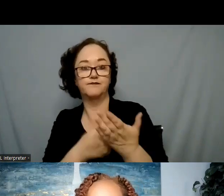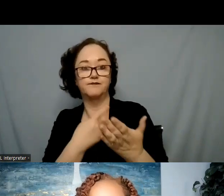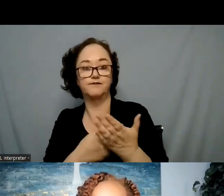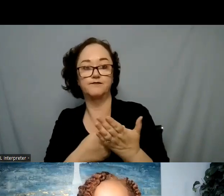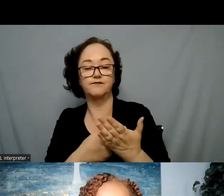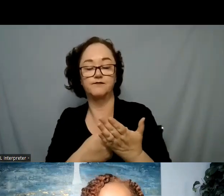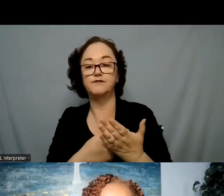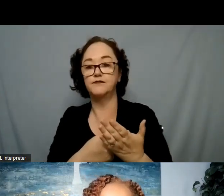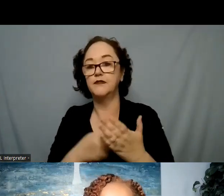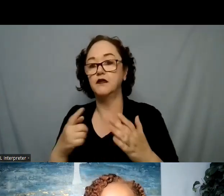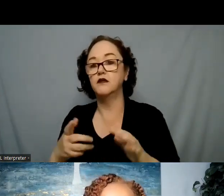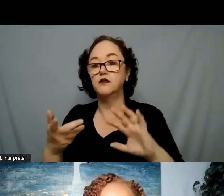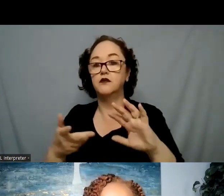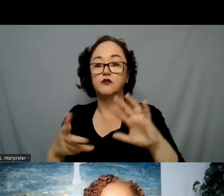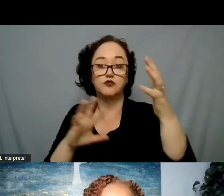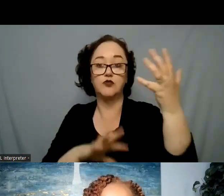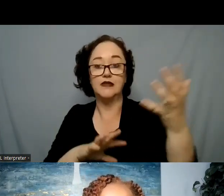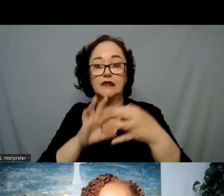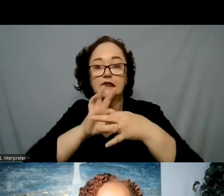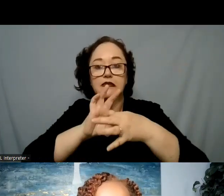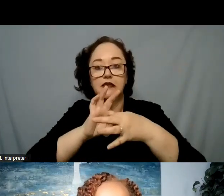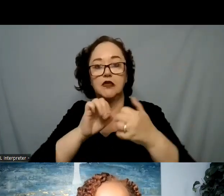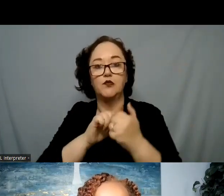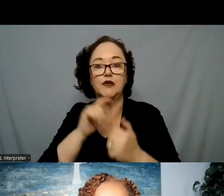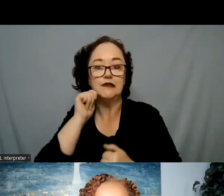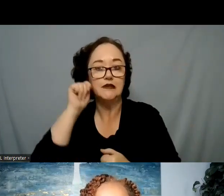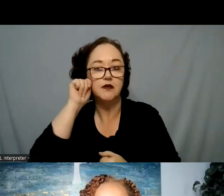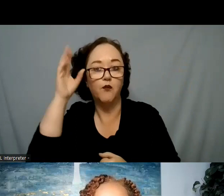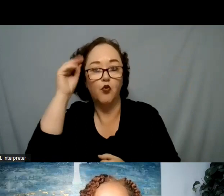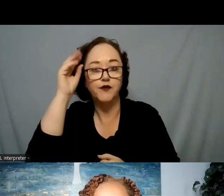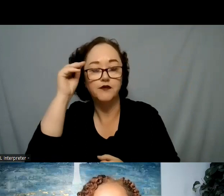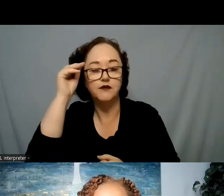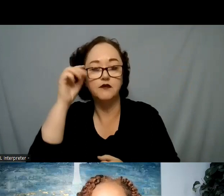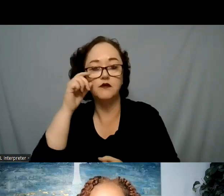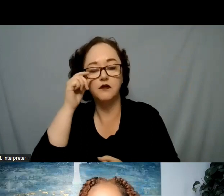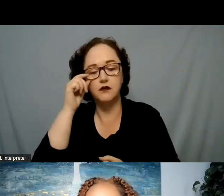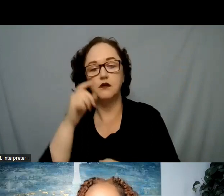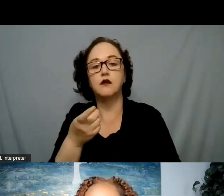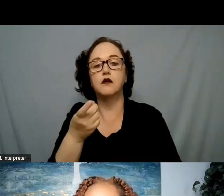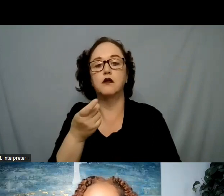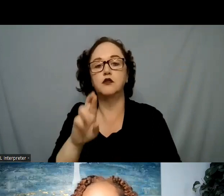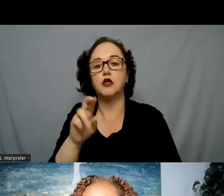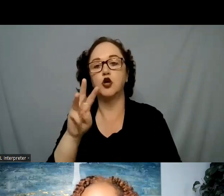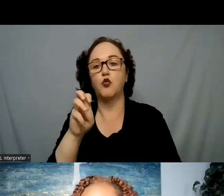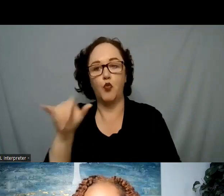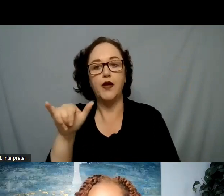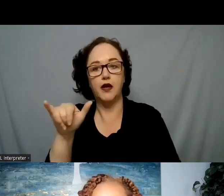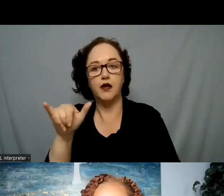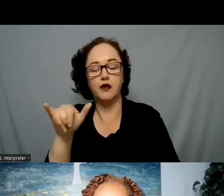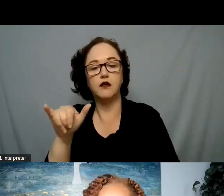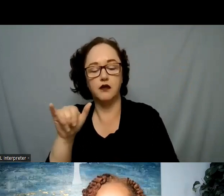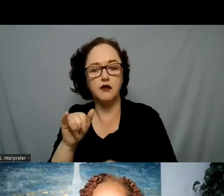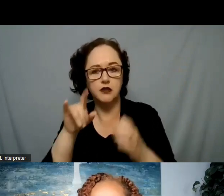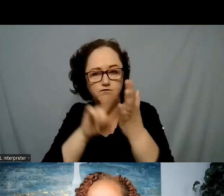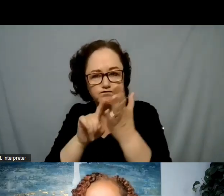of connectedness in teen boys. And this comes from the work of Dr. Wei. She has interviewed